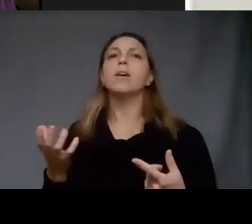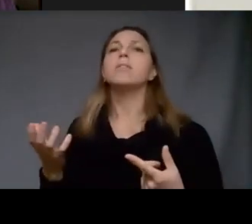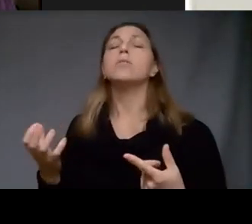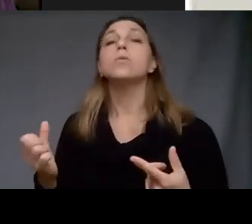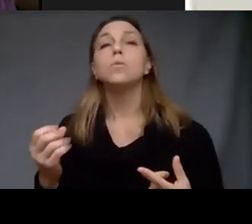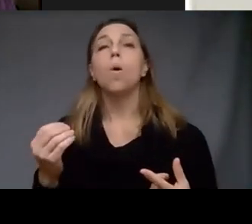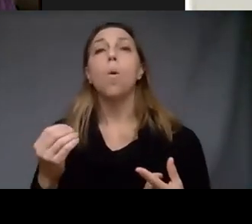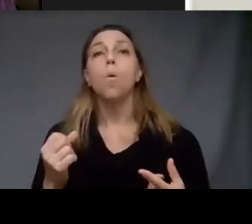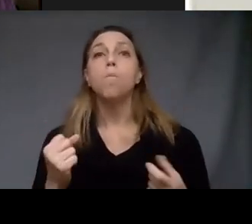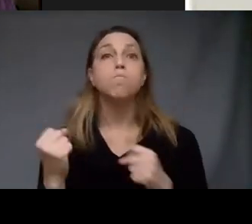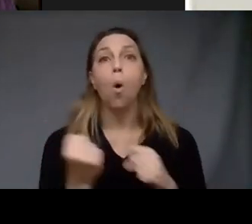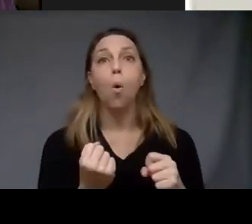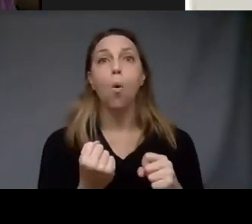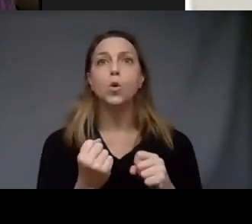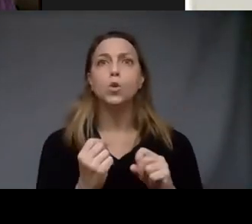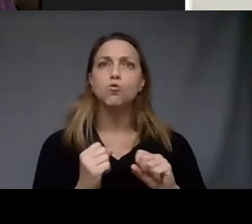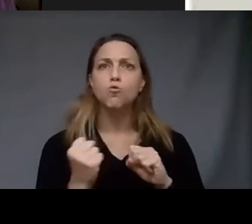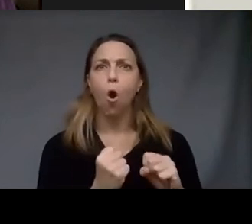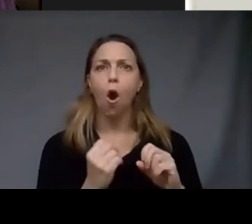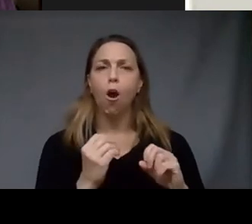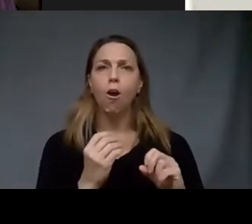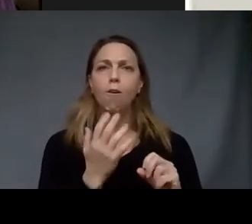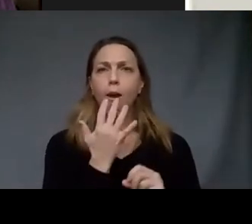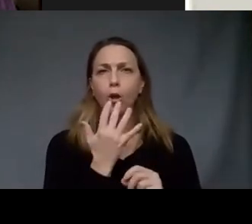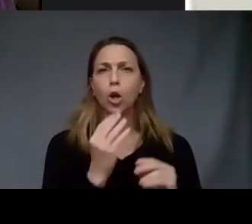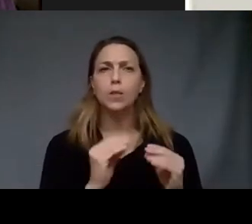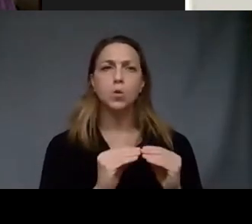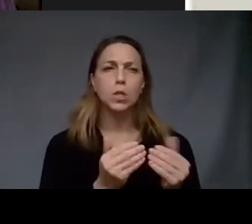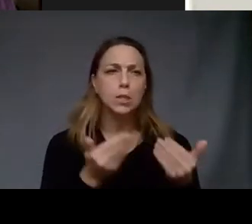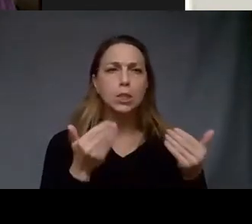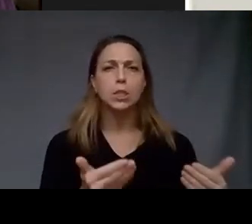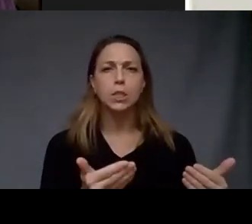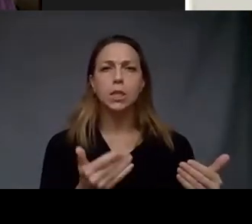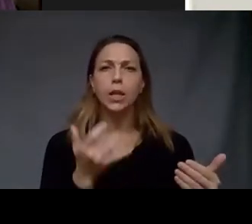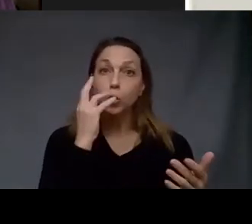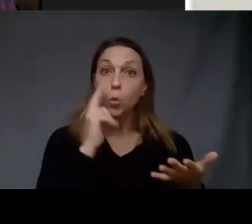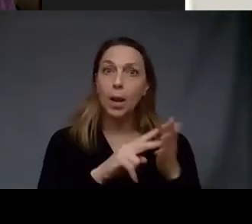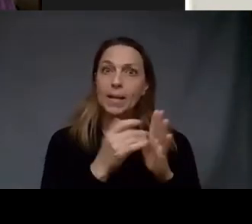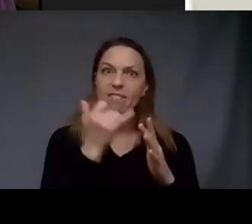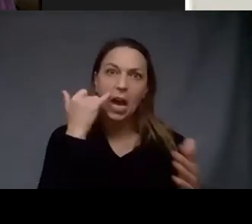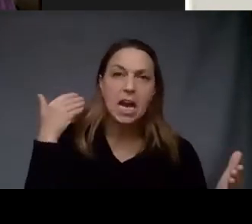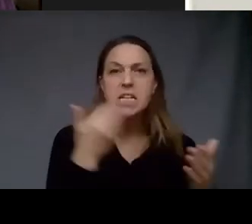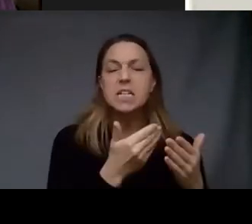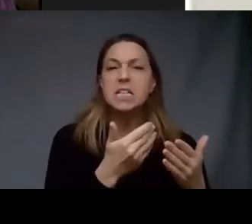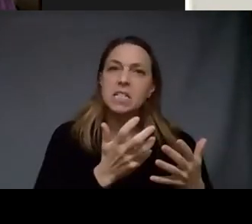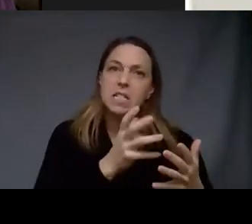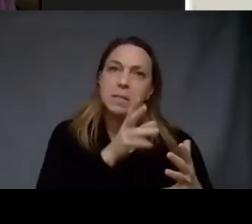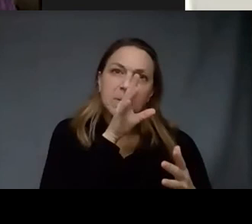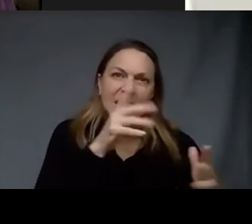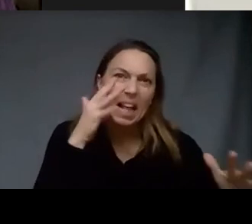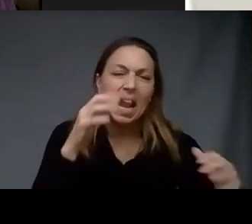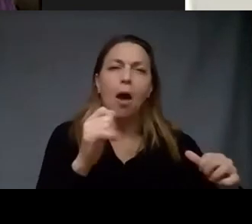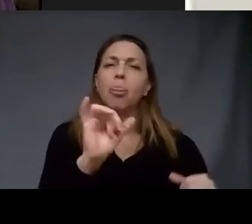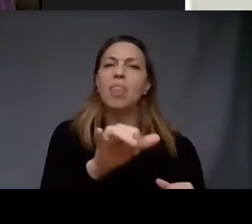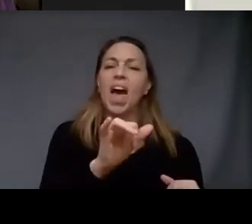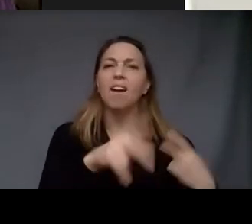is a way of being very forward you know if I talk to you like this and I use a loud voice and you know it's